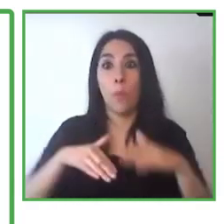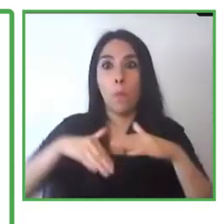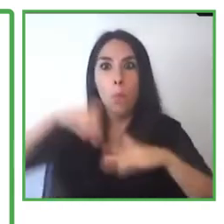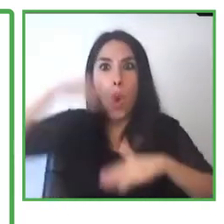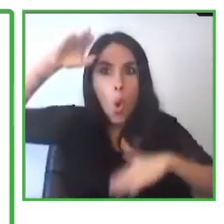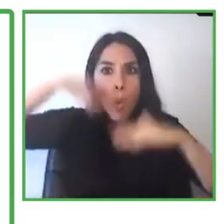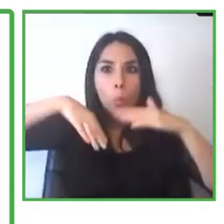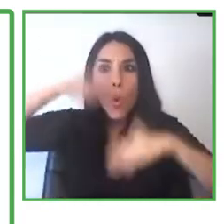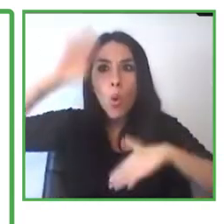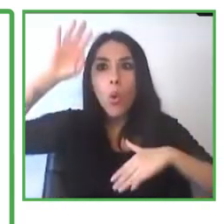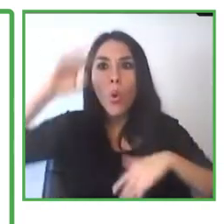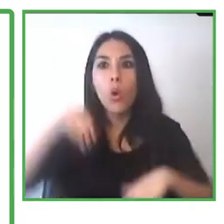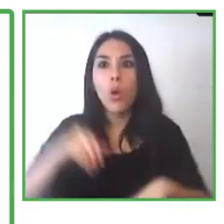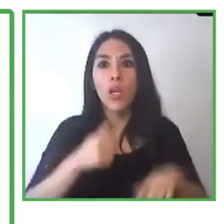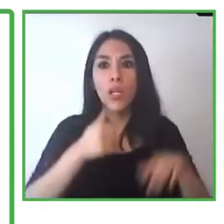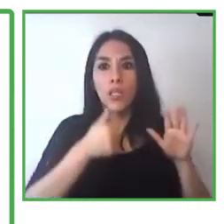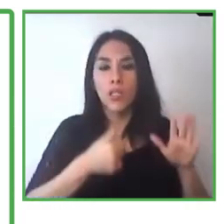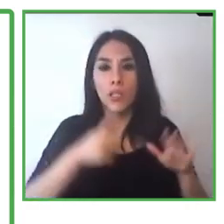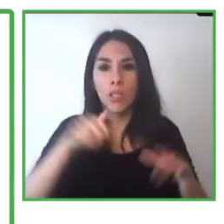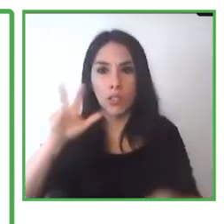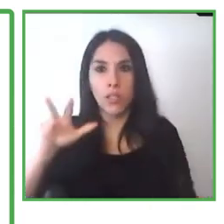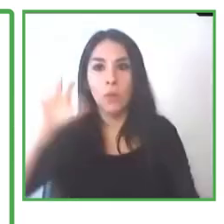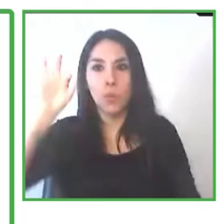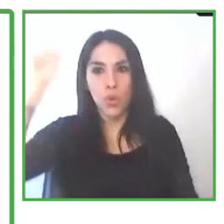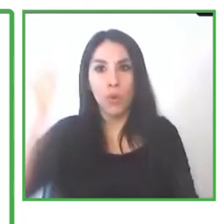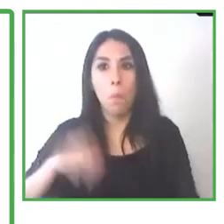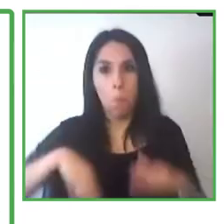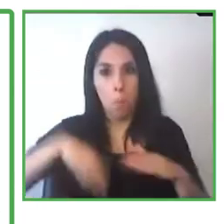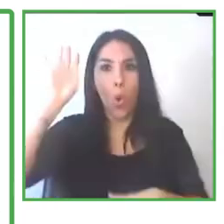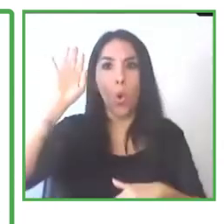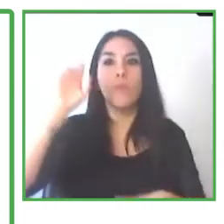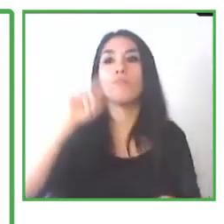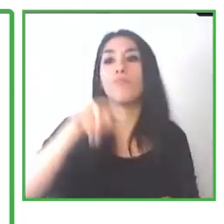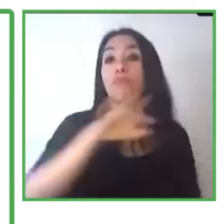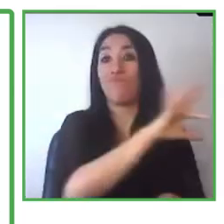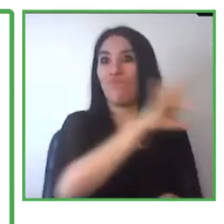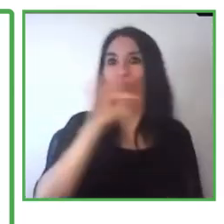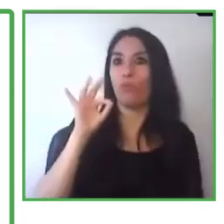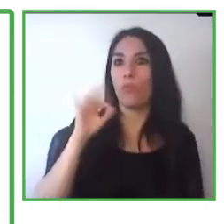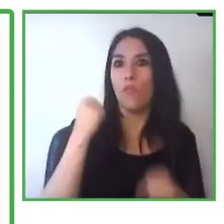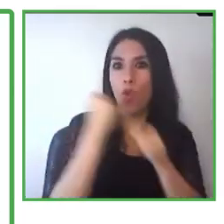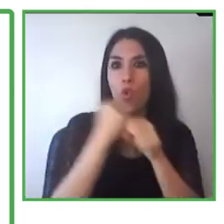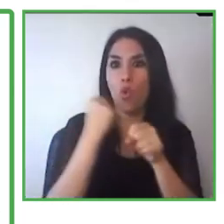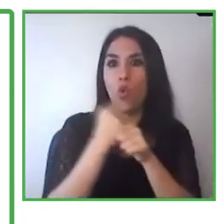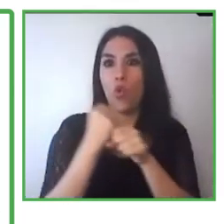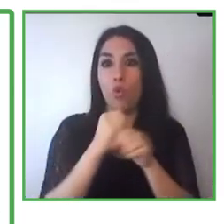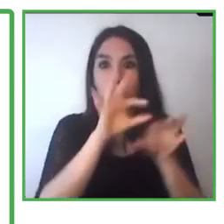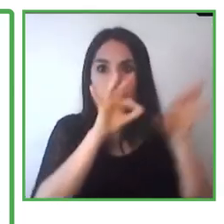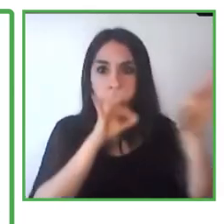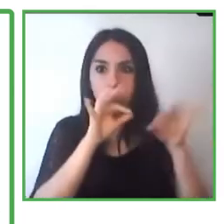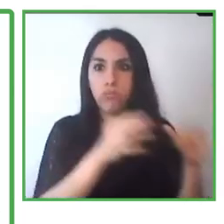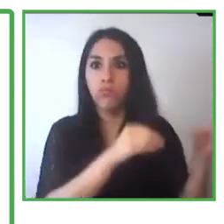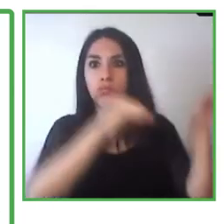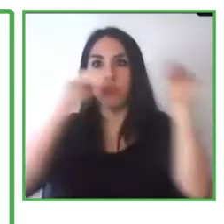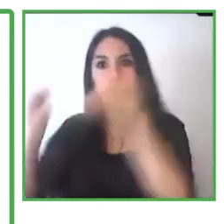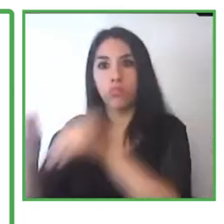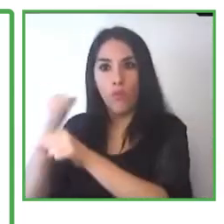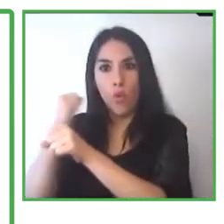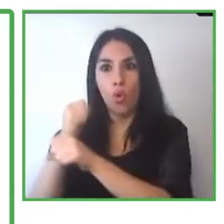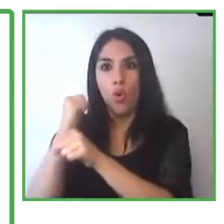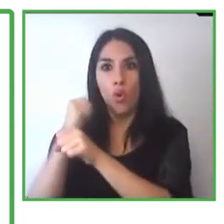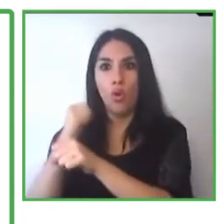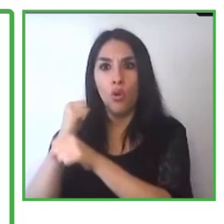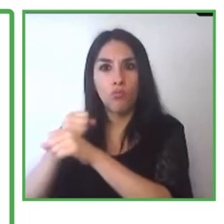increased in a point. So 68% of the offers were covered in an